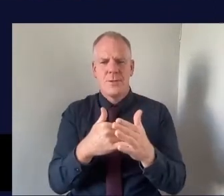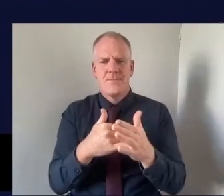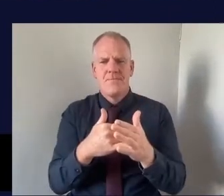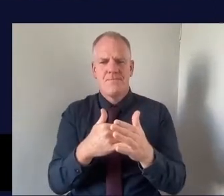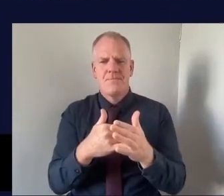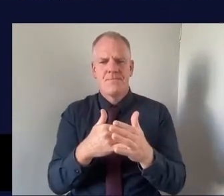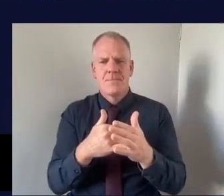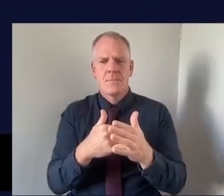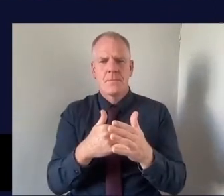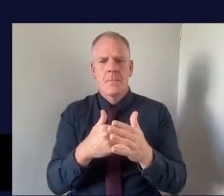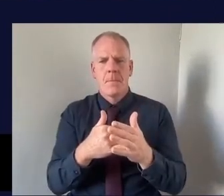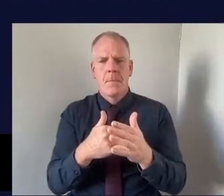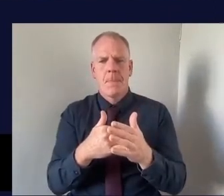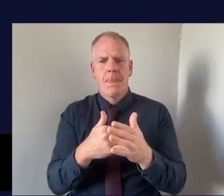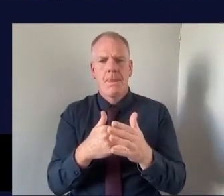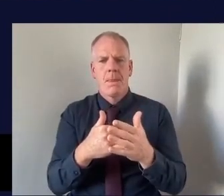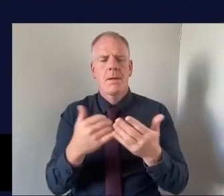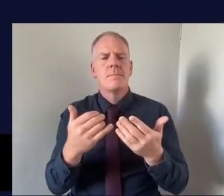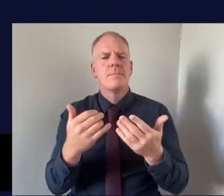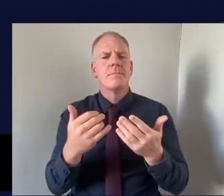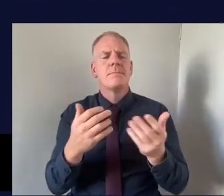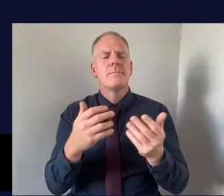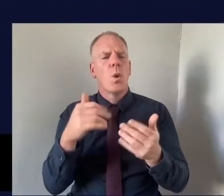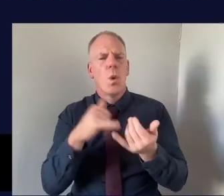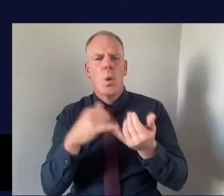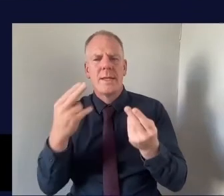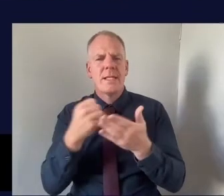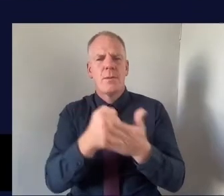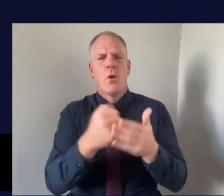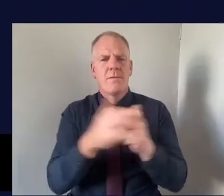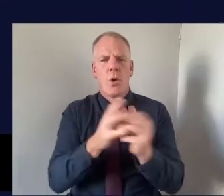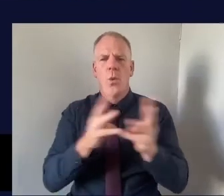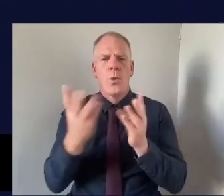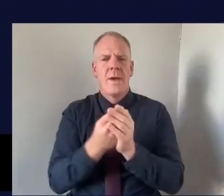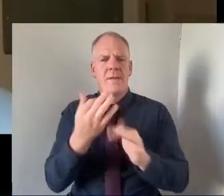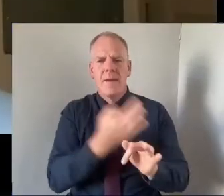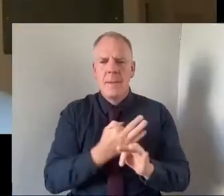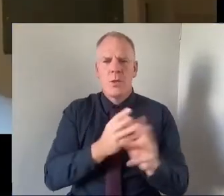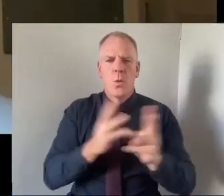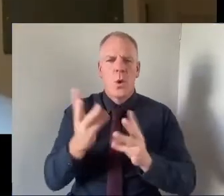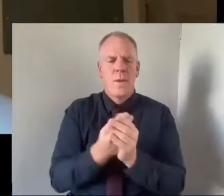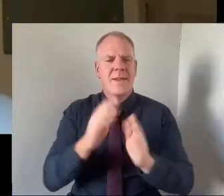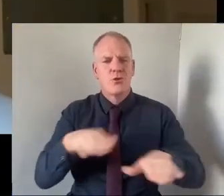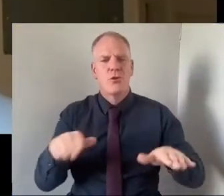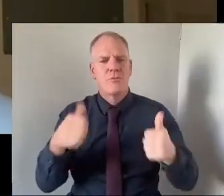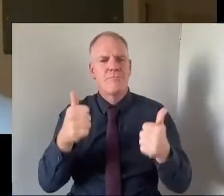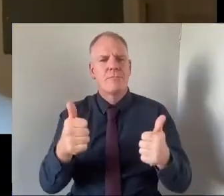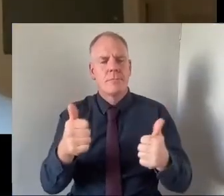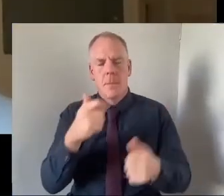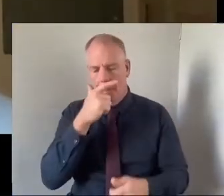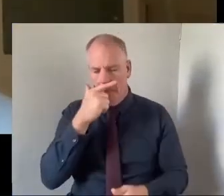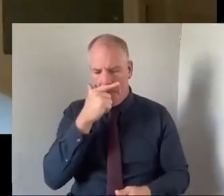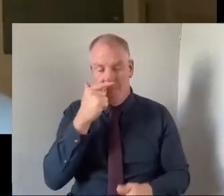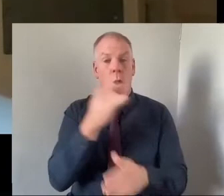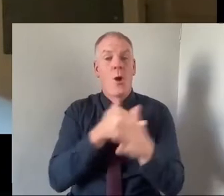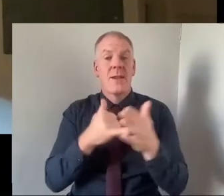getting that support so that they can work with those families work with those with those children? So the types of organisations that I'm